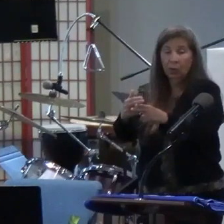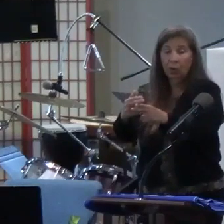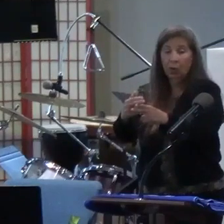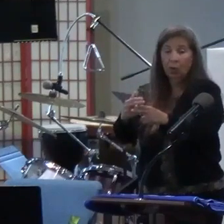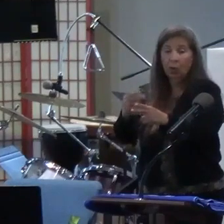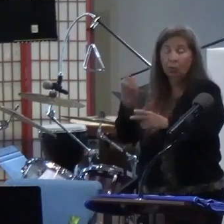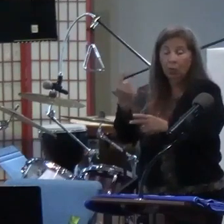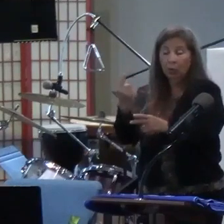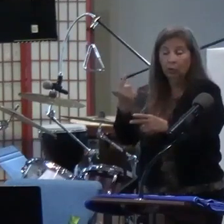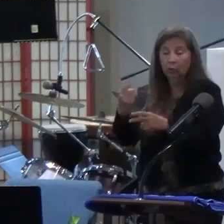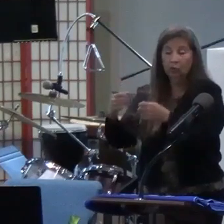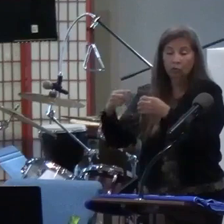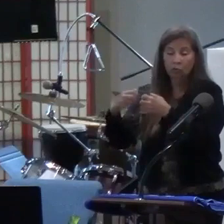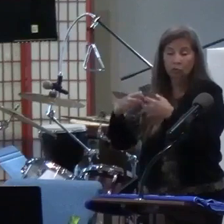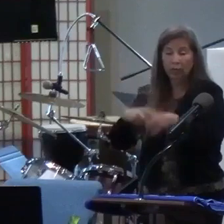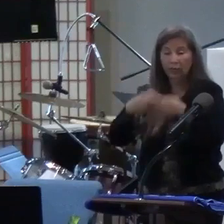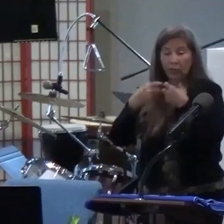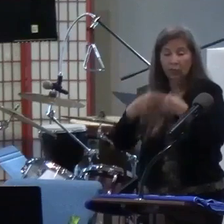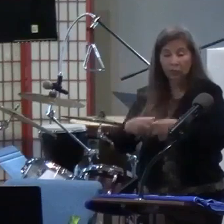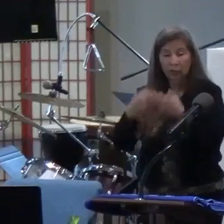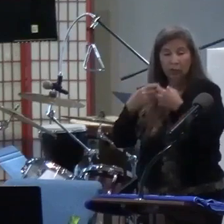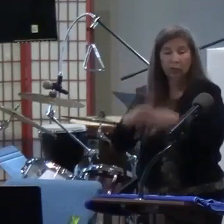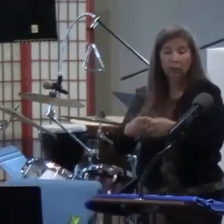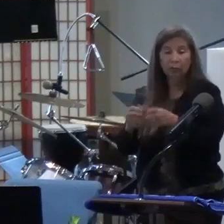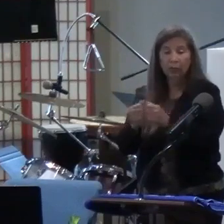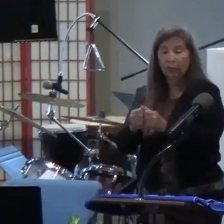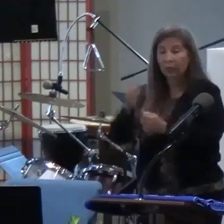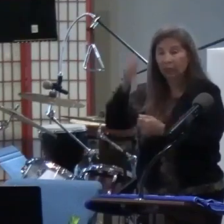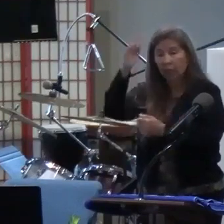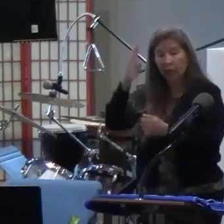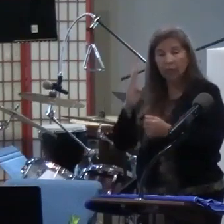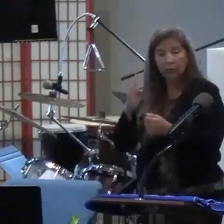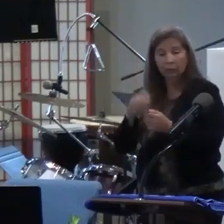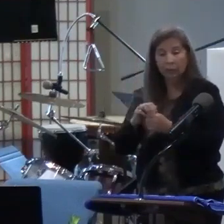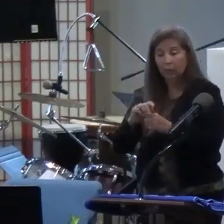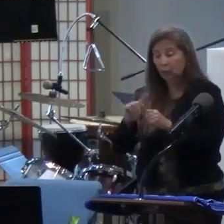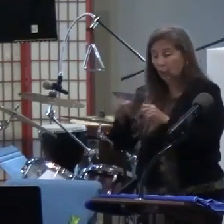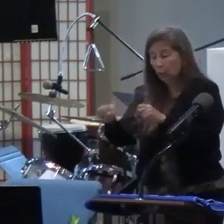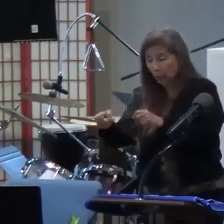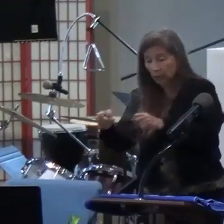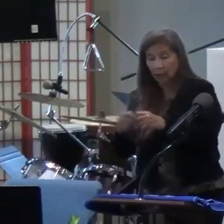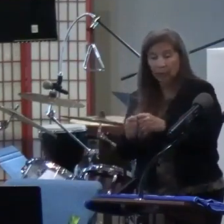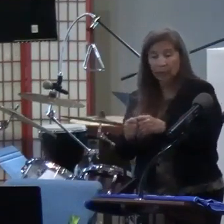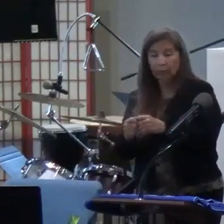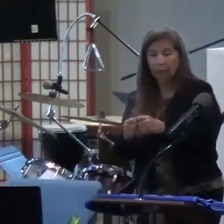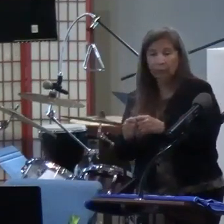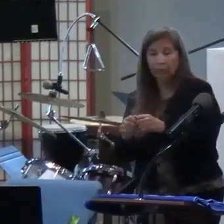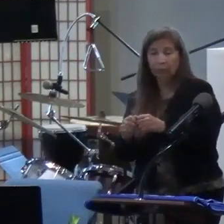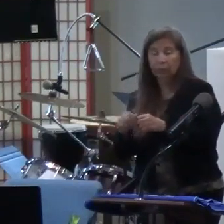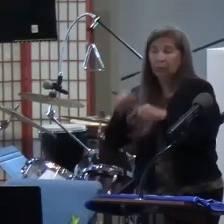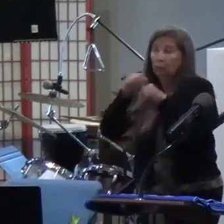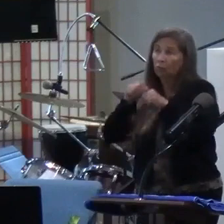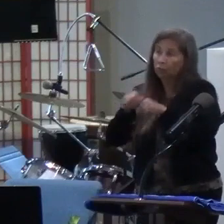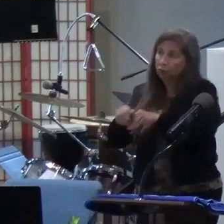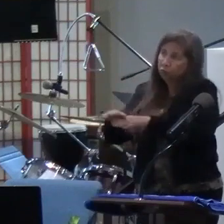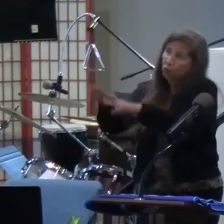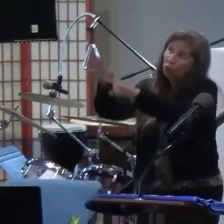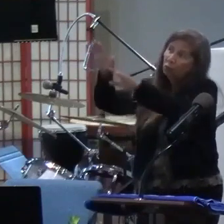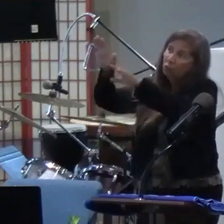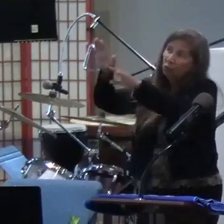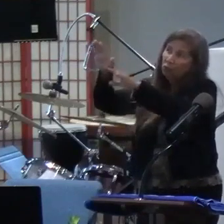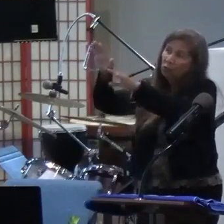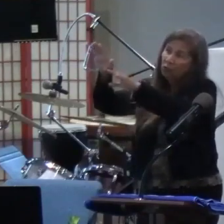wrestles or engages with God. That's what that word means. And he goes there and he, I don't know if it was a giant mountain, but he goes up a ways